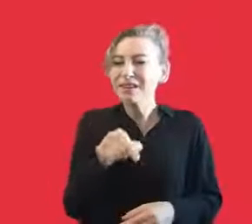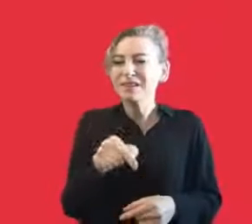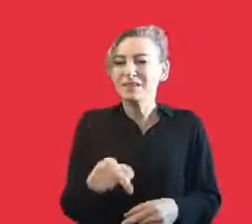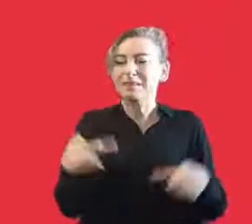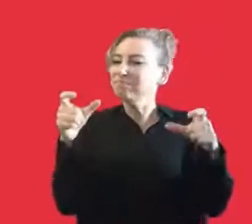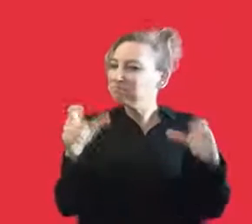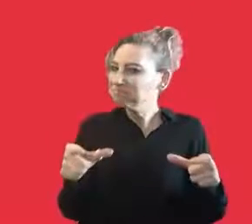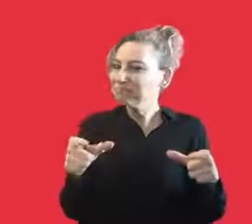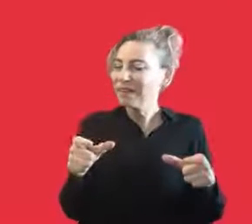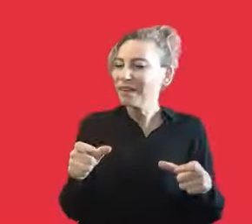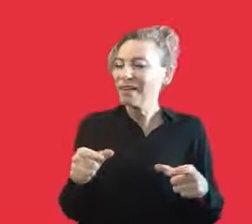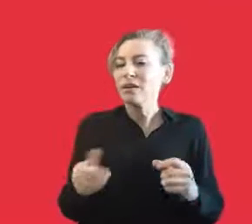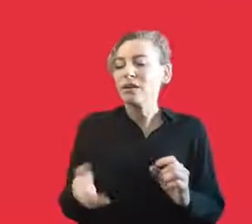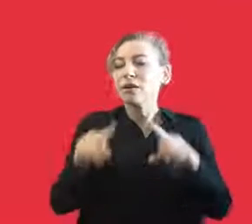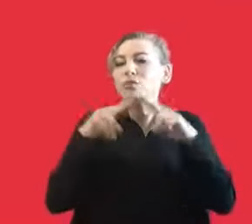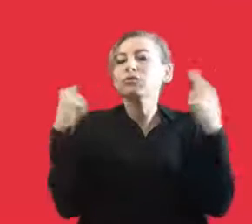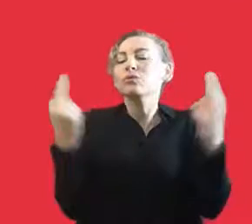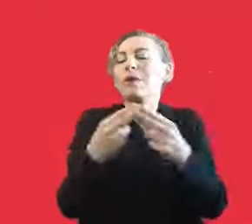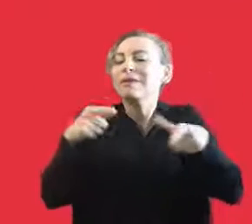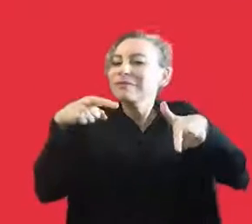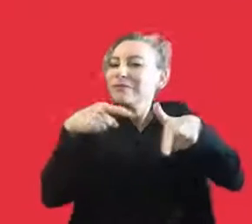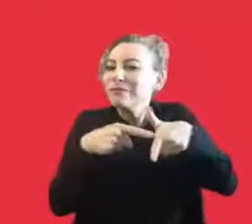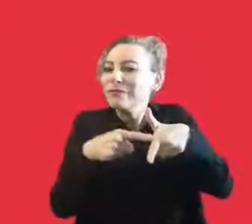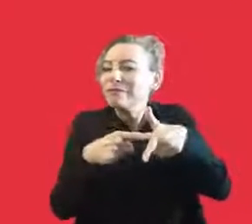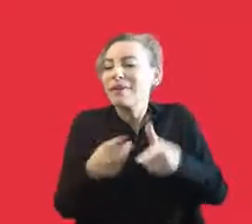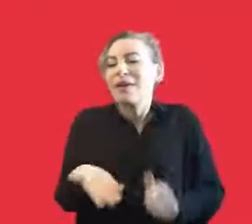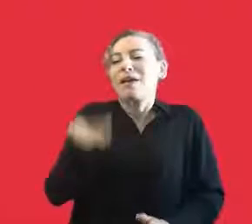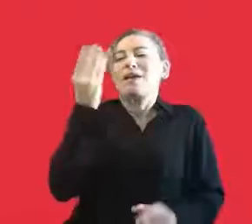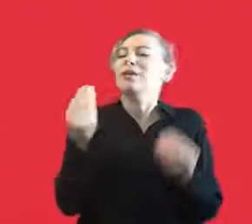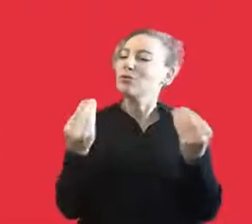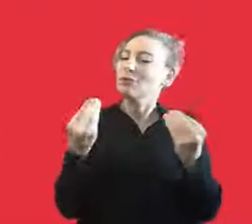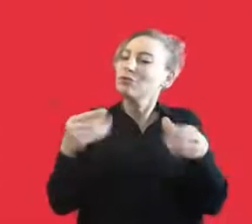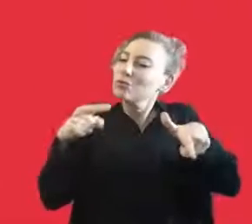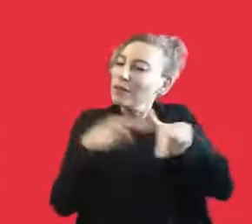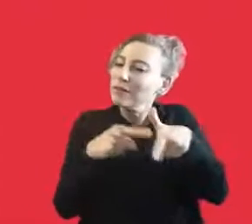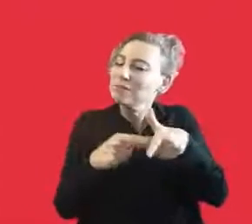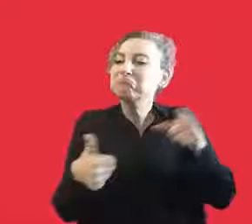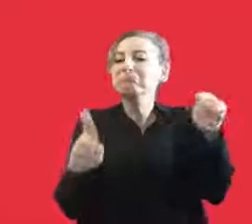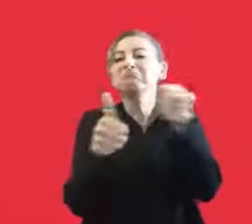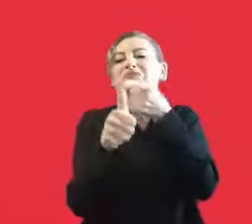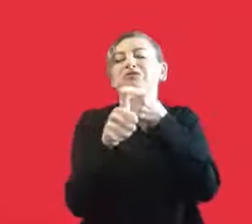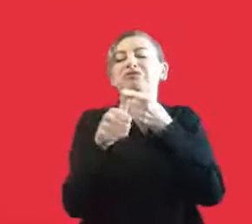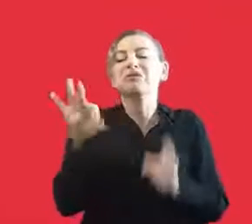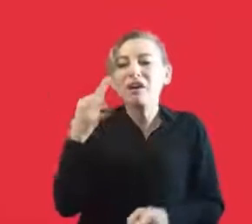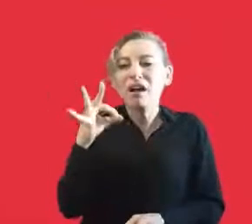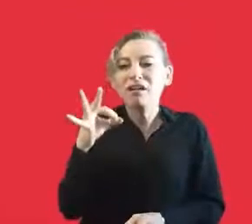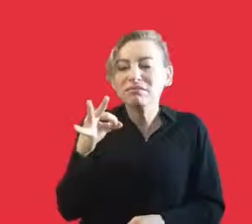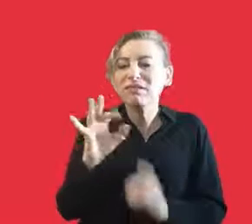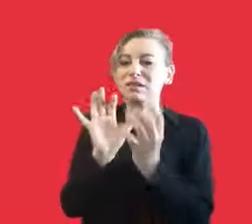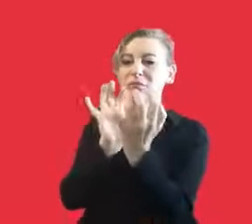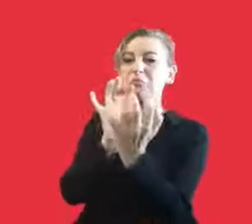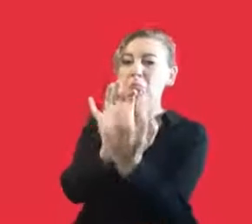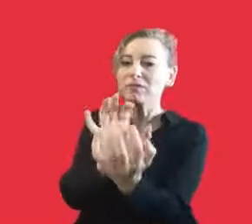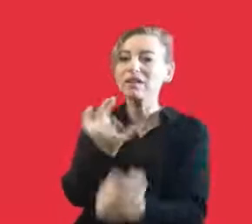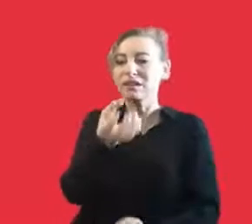bit about that because now we are taking part in the most prestigious festivals and contests and we have championship and